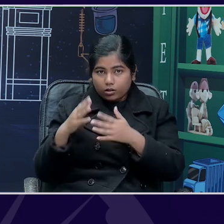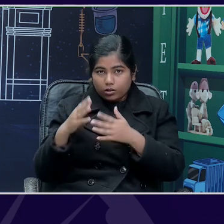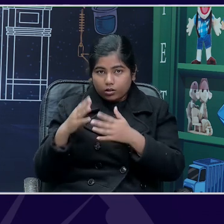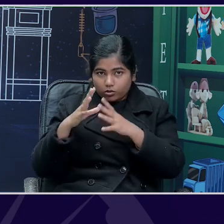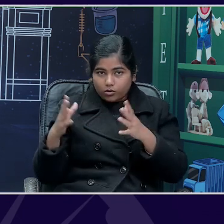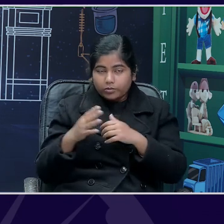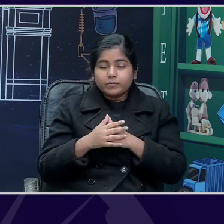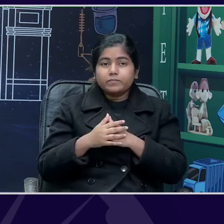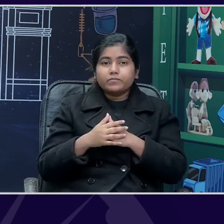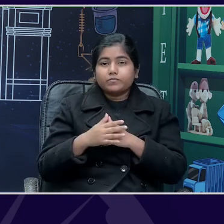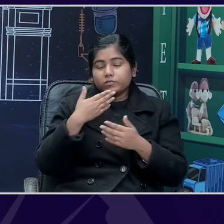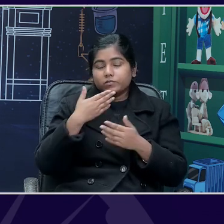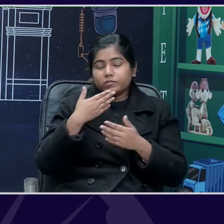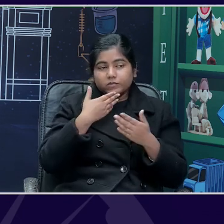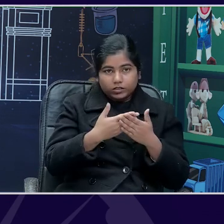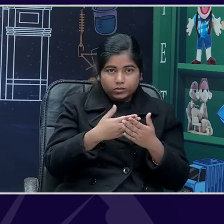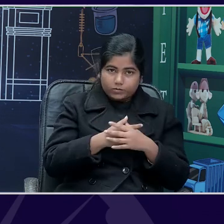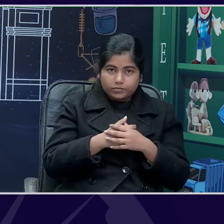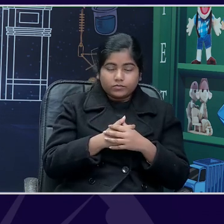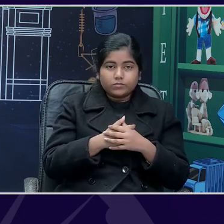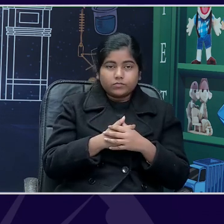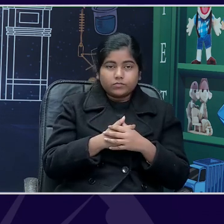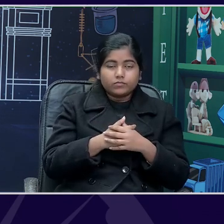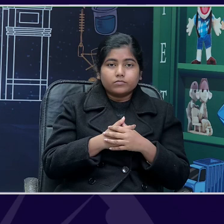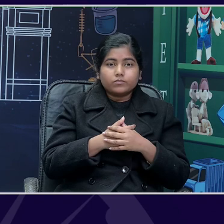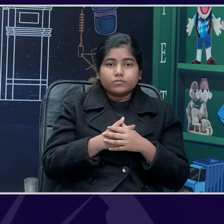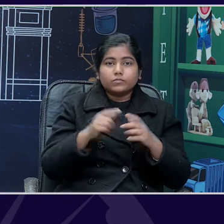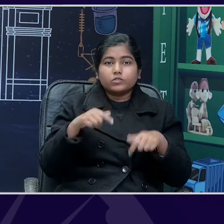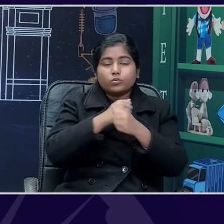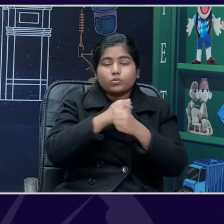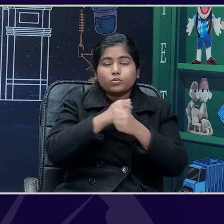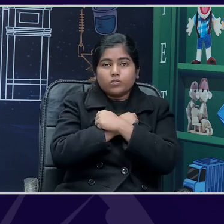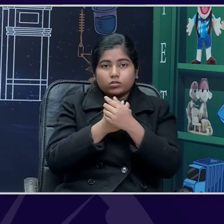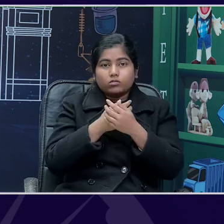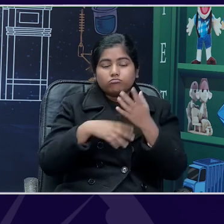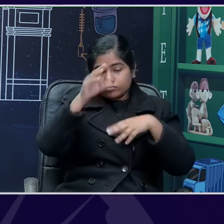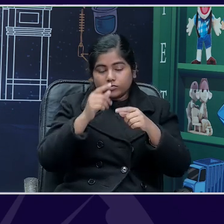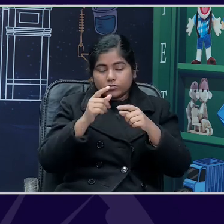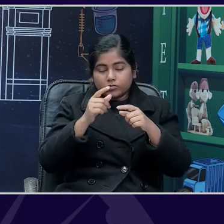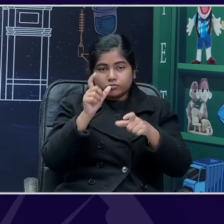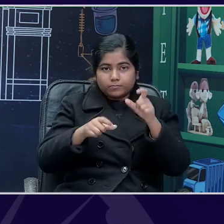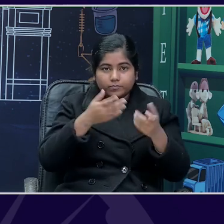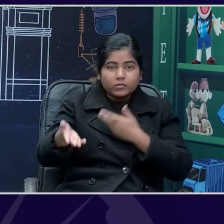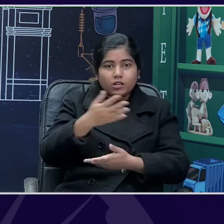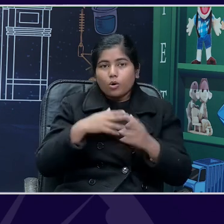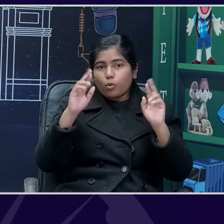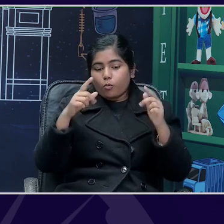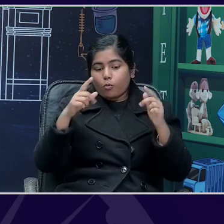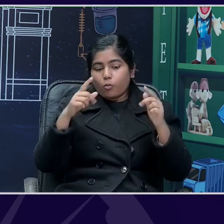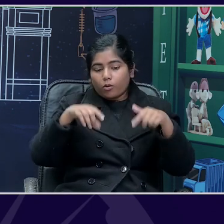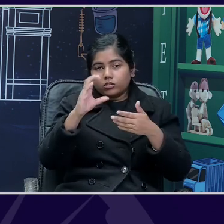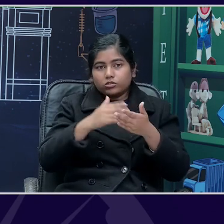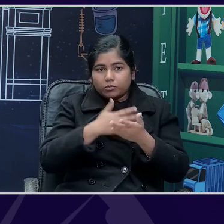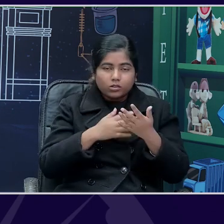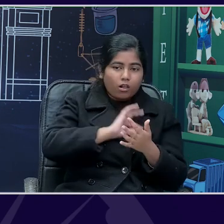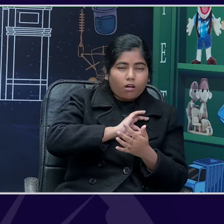Thank you so much, ma'am. you. Thank you. Thank you, ma'am. So, dear students and learners, we hope that today's chapter